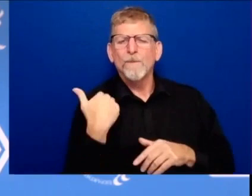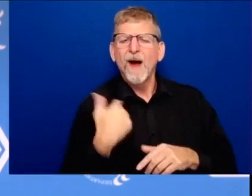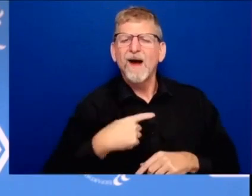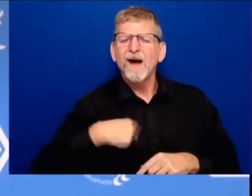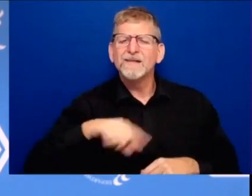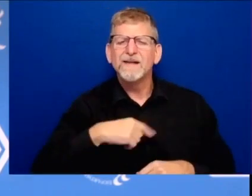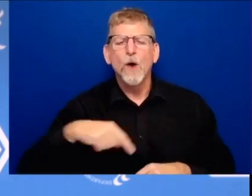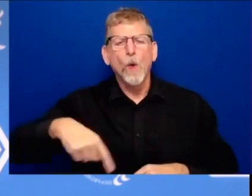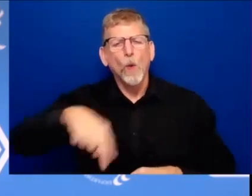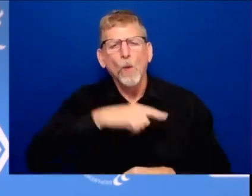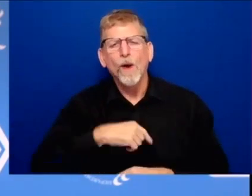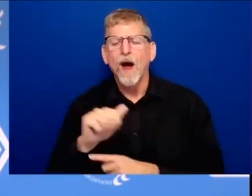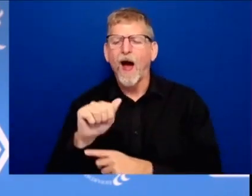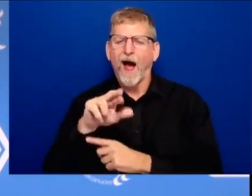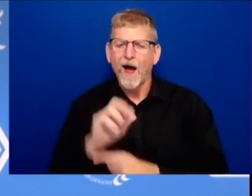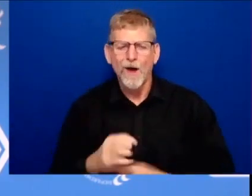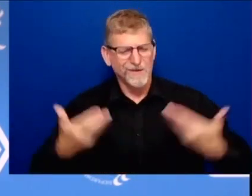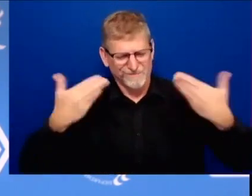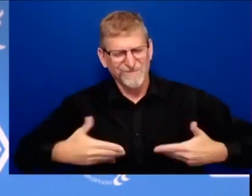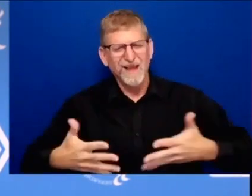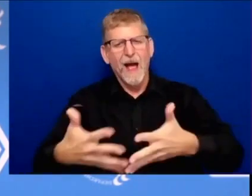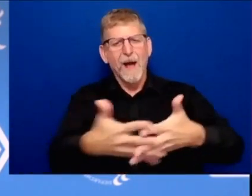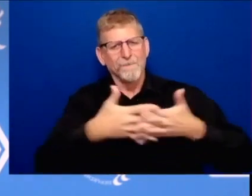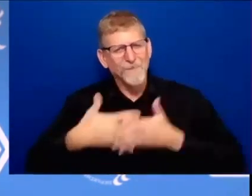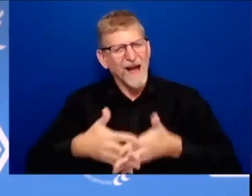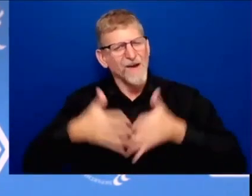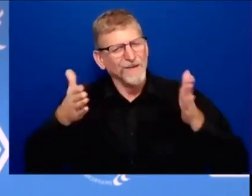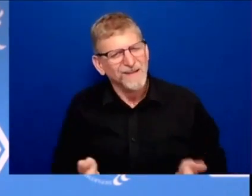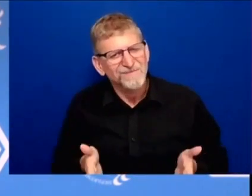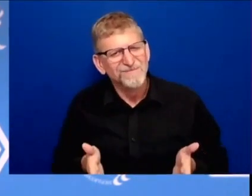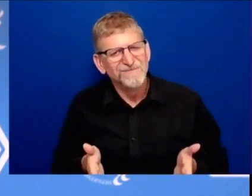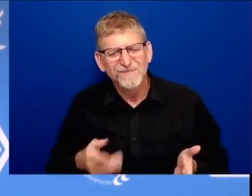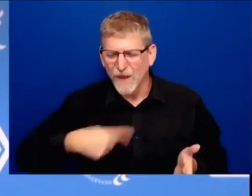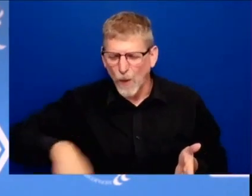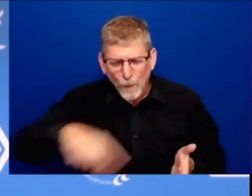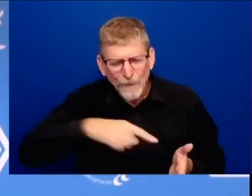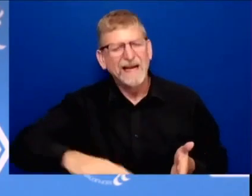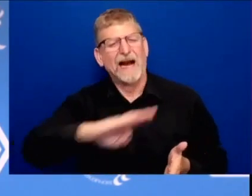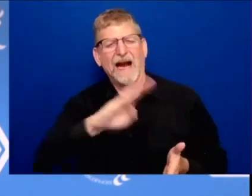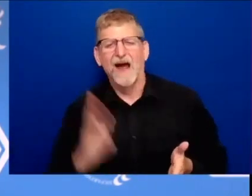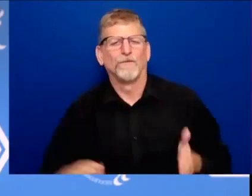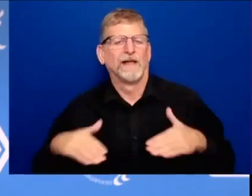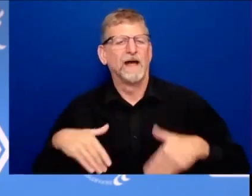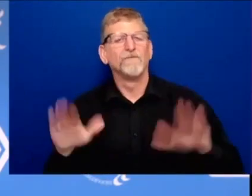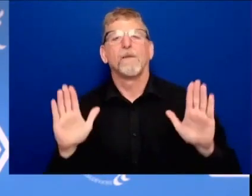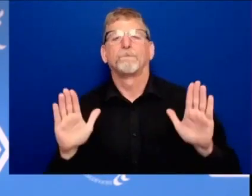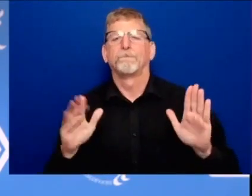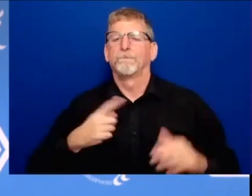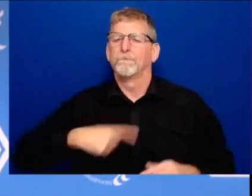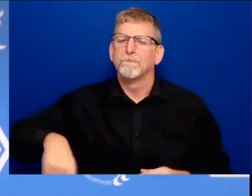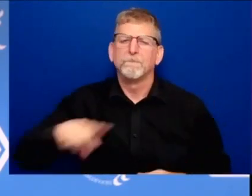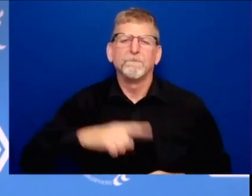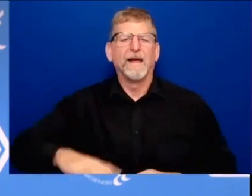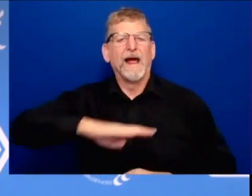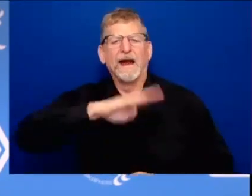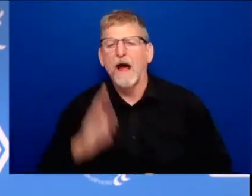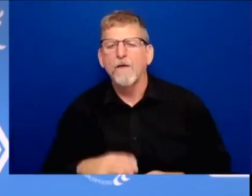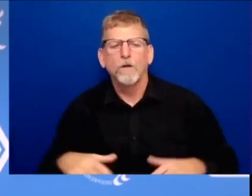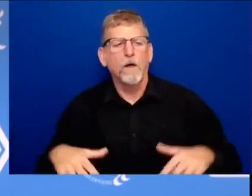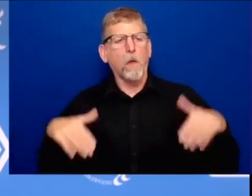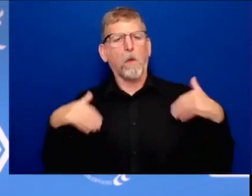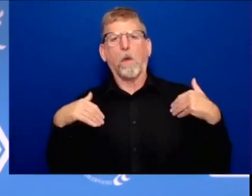we never give in we give back and we follow the science and find the answers